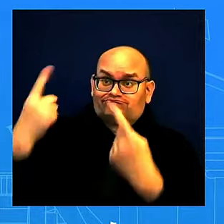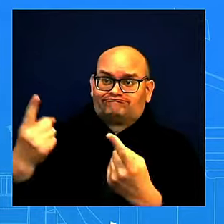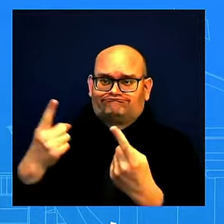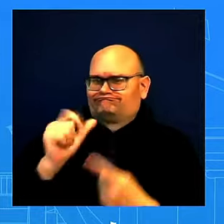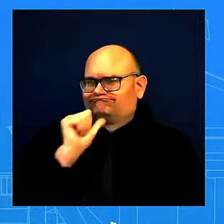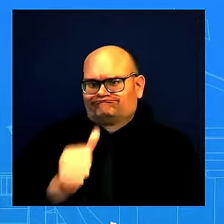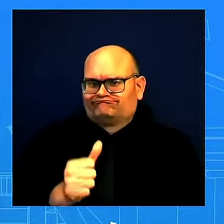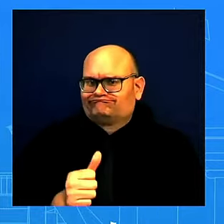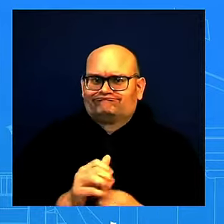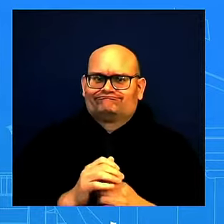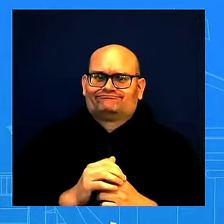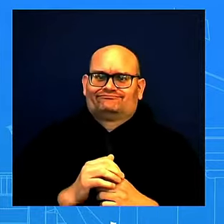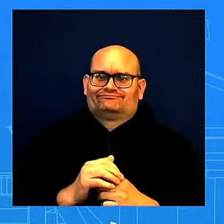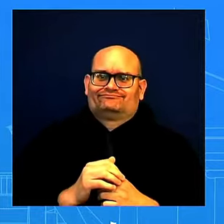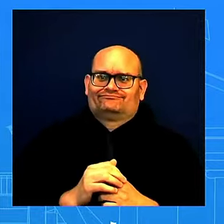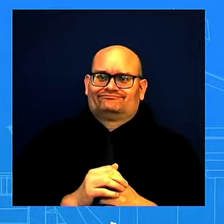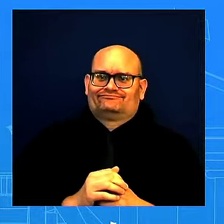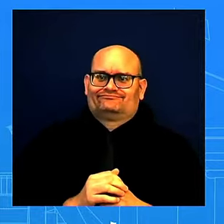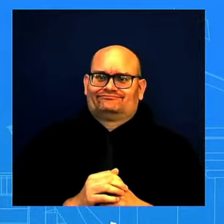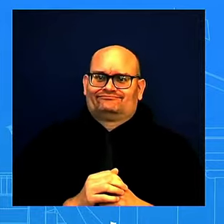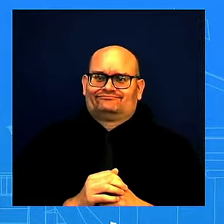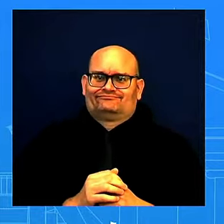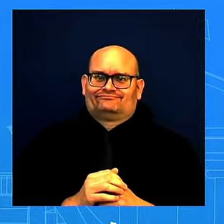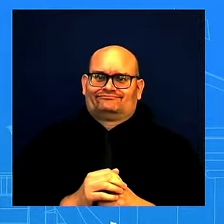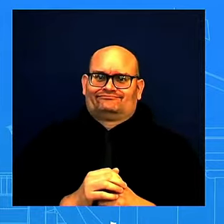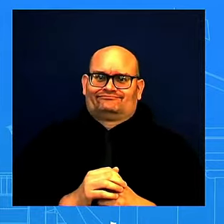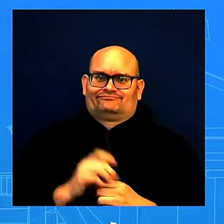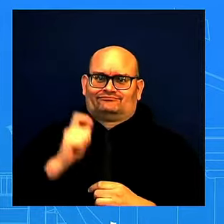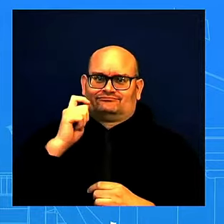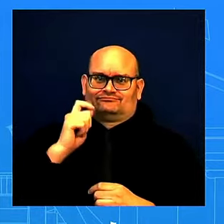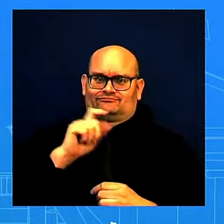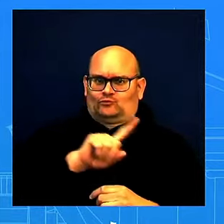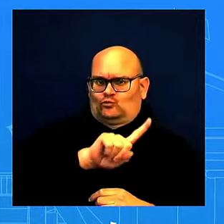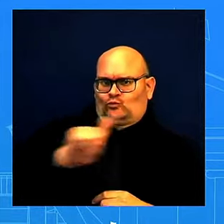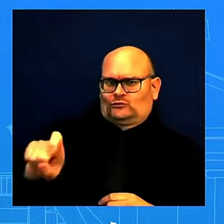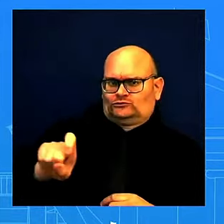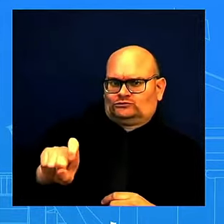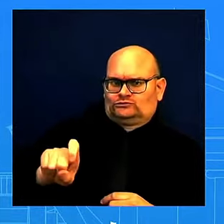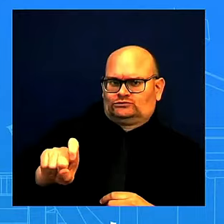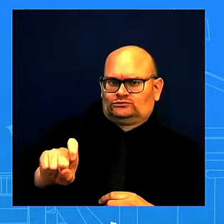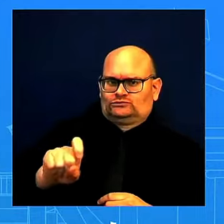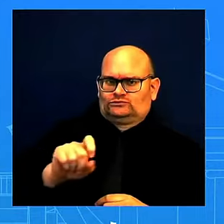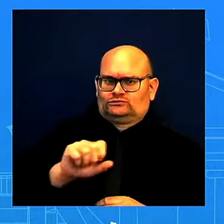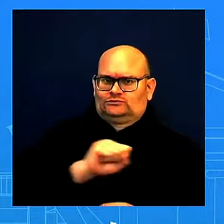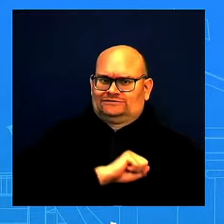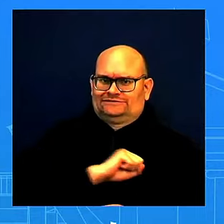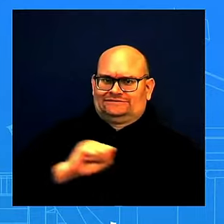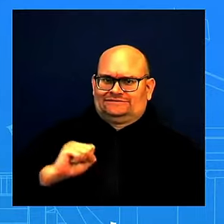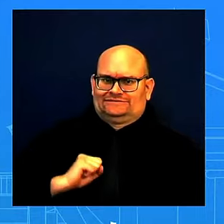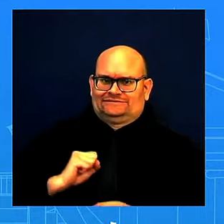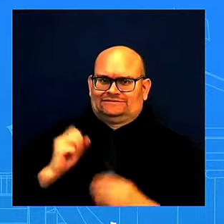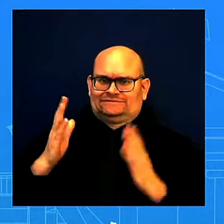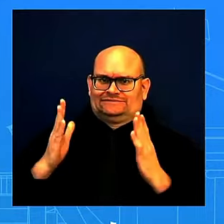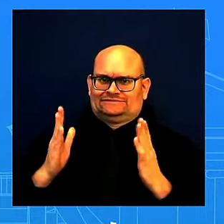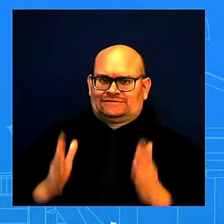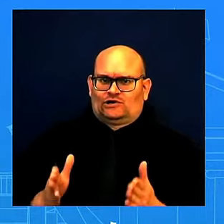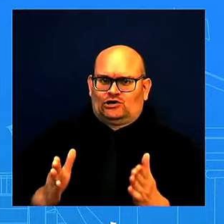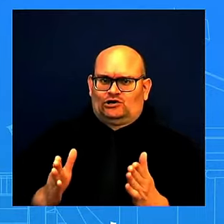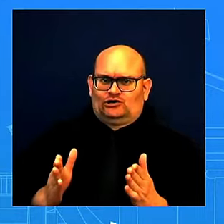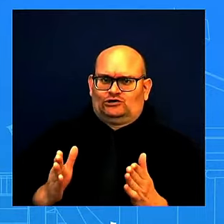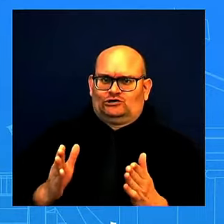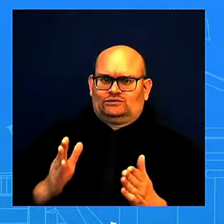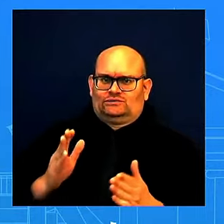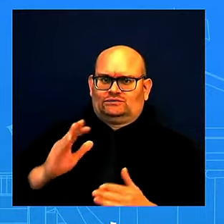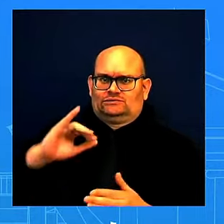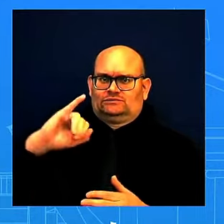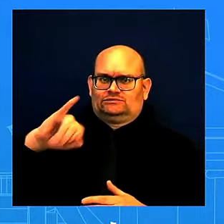We're the campaign trail. Today, Senator J.D. Vance has accused Governor Walz of stolen valor. mean, obviously, military service is something that's very